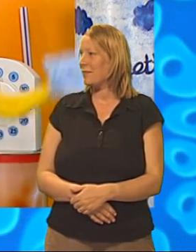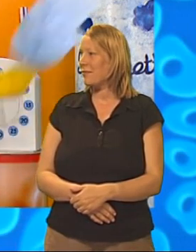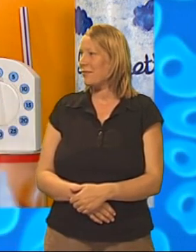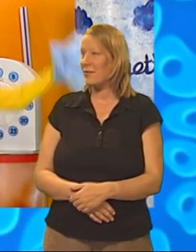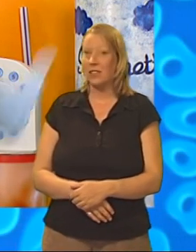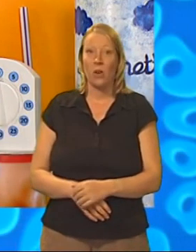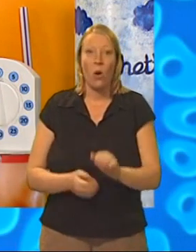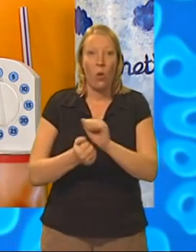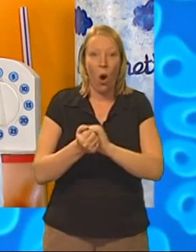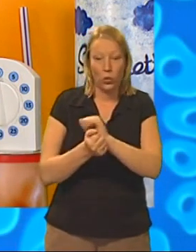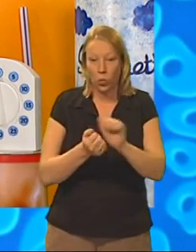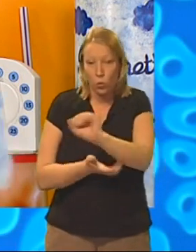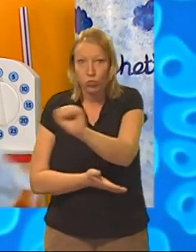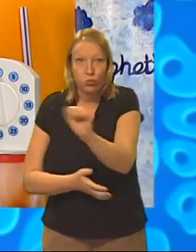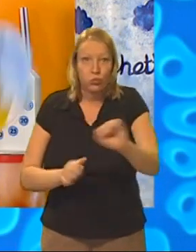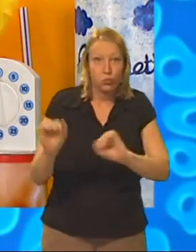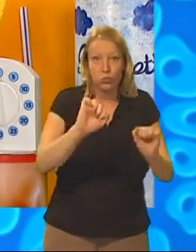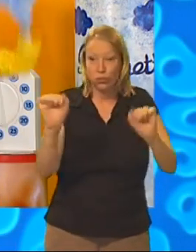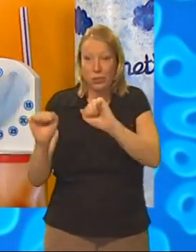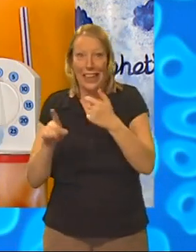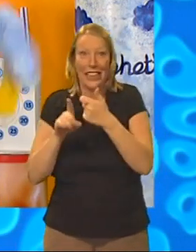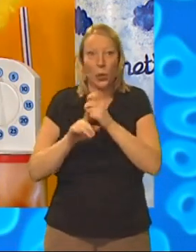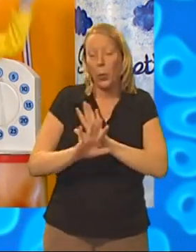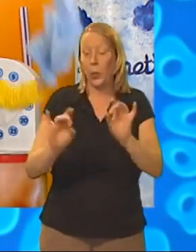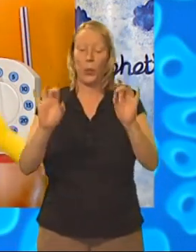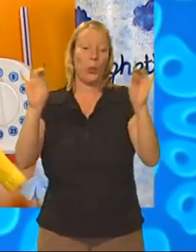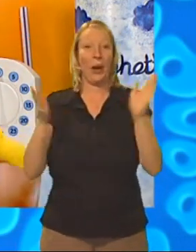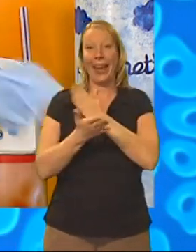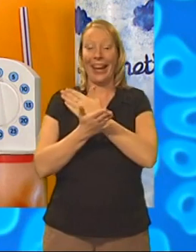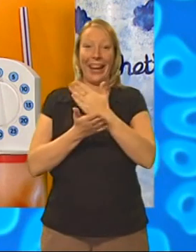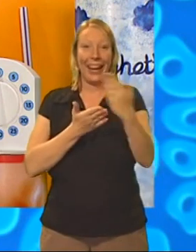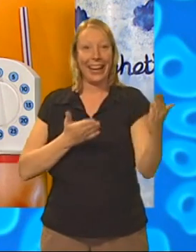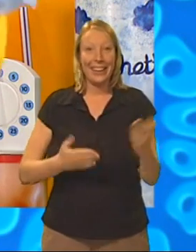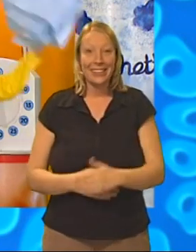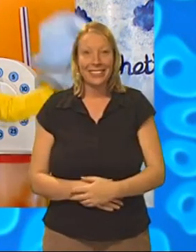Wash, wipe, scrub and clean. Make the kitchen sparkle and gleam.